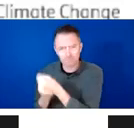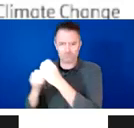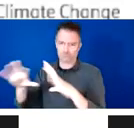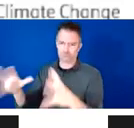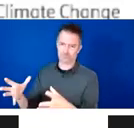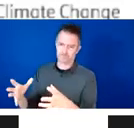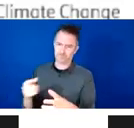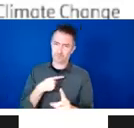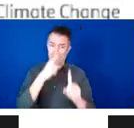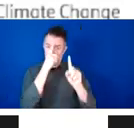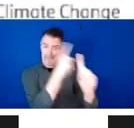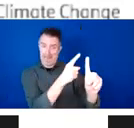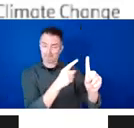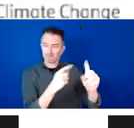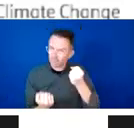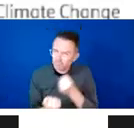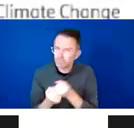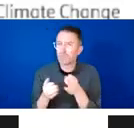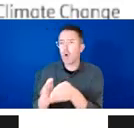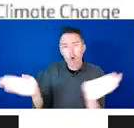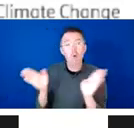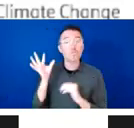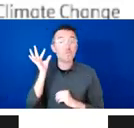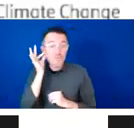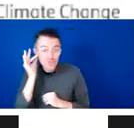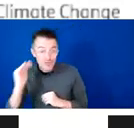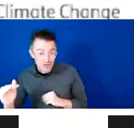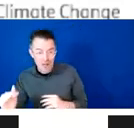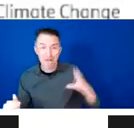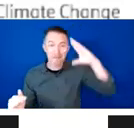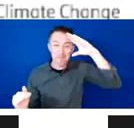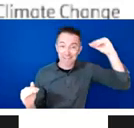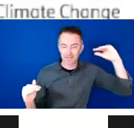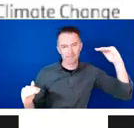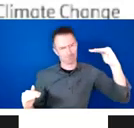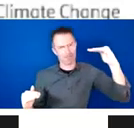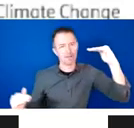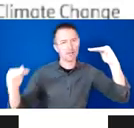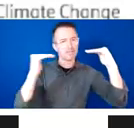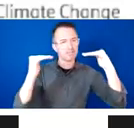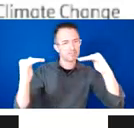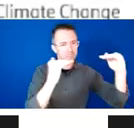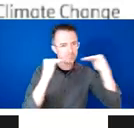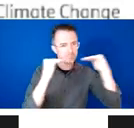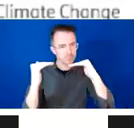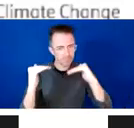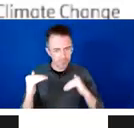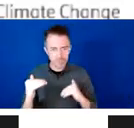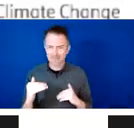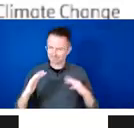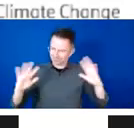storms, floods, heat waves, and droughts are causing families to lose their livelihoods.